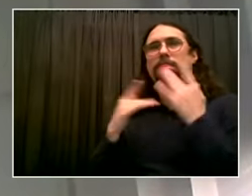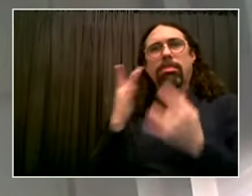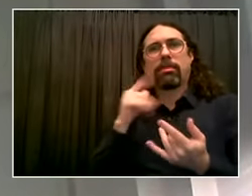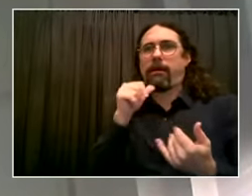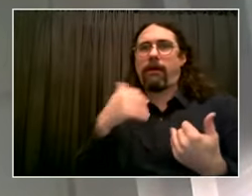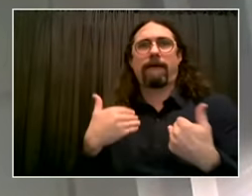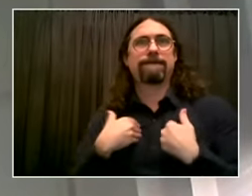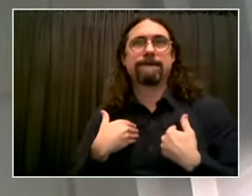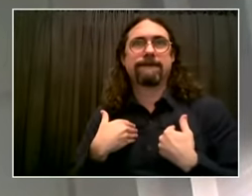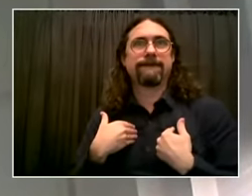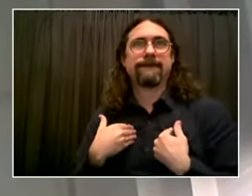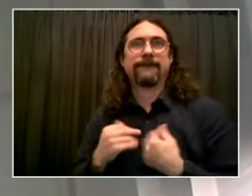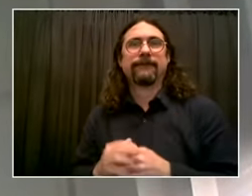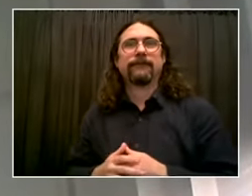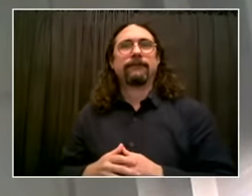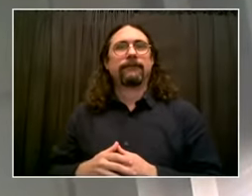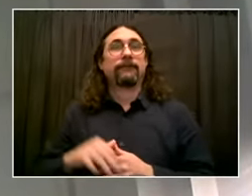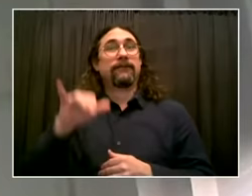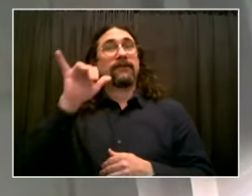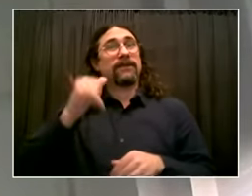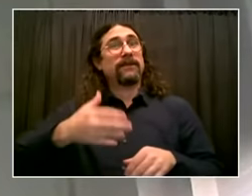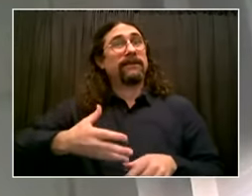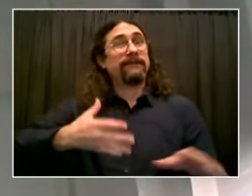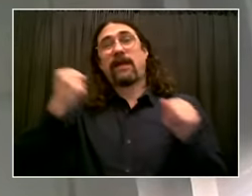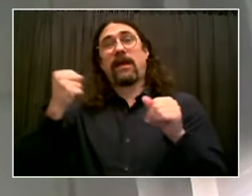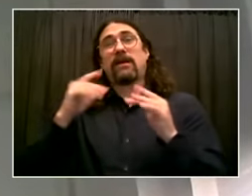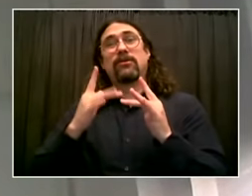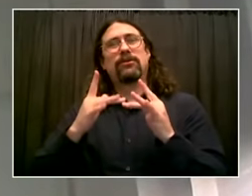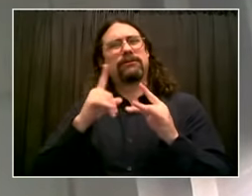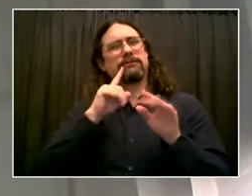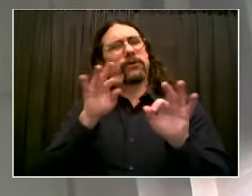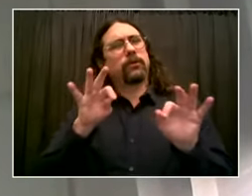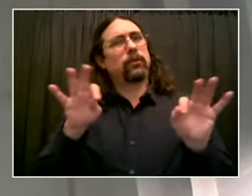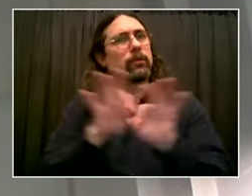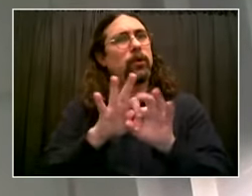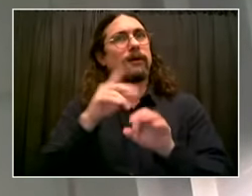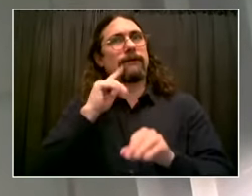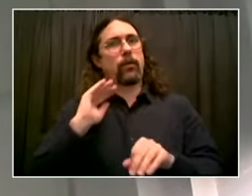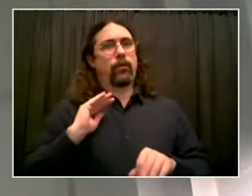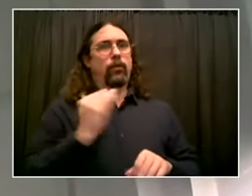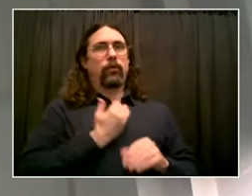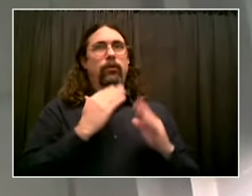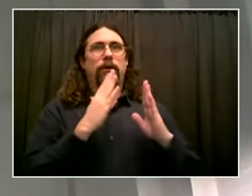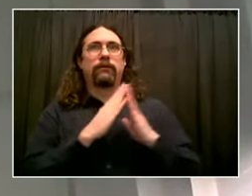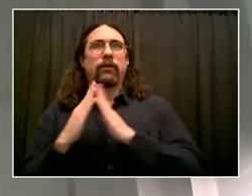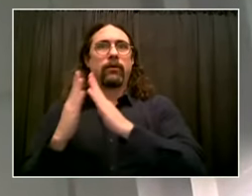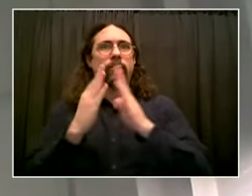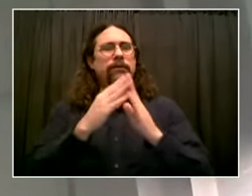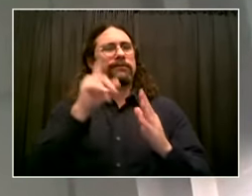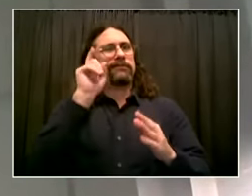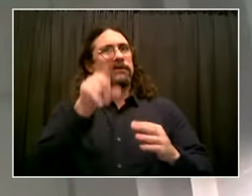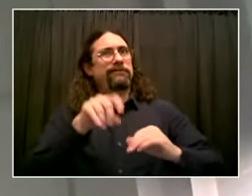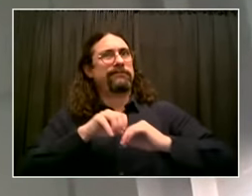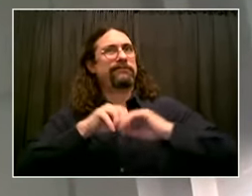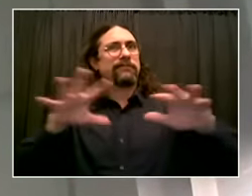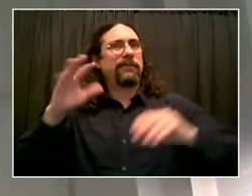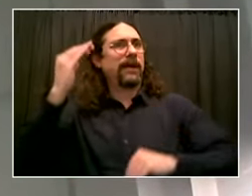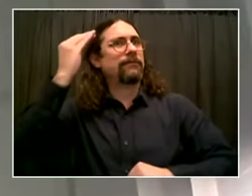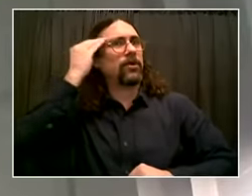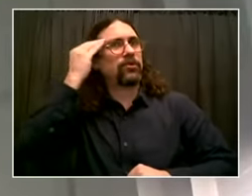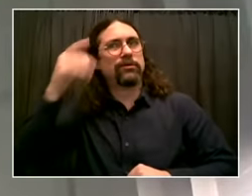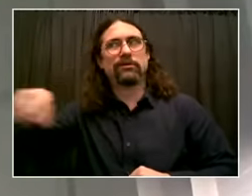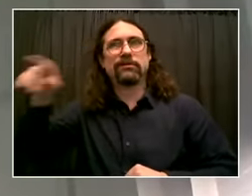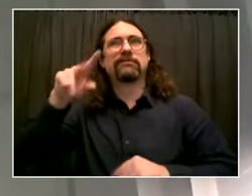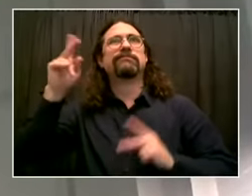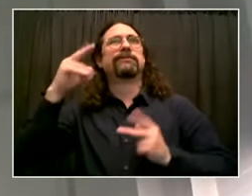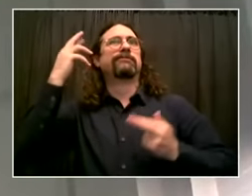has laid bare savage inequalities across the city, and the lack of internet access is one of them. Internet access is not a luxury. It is,